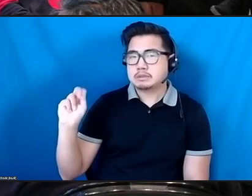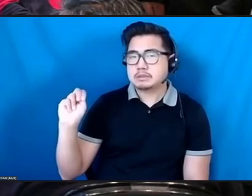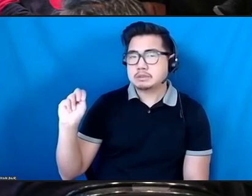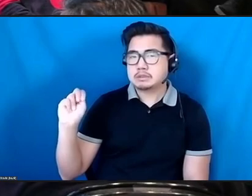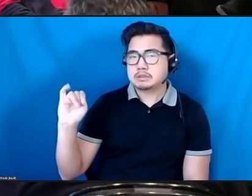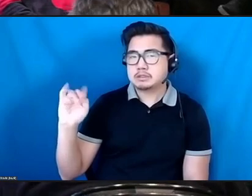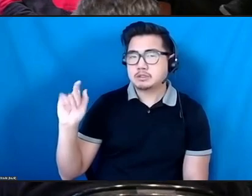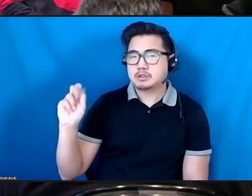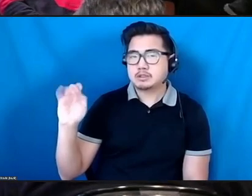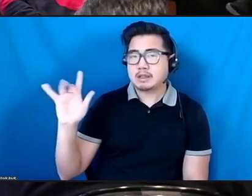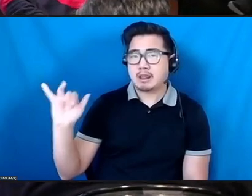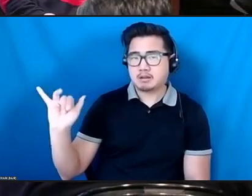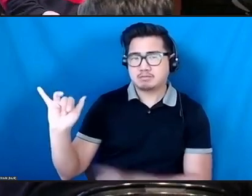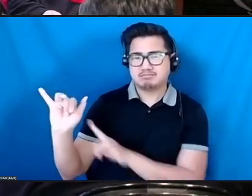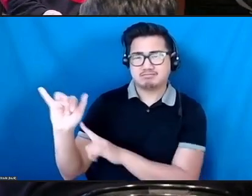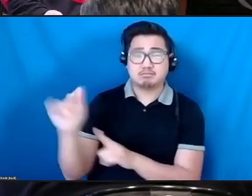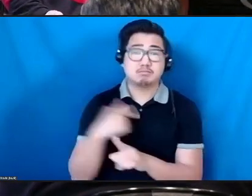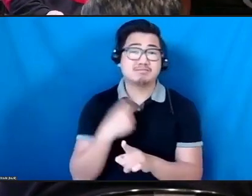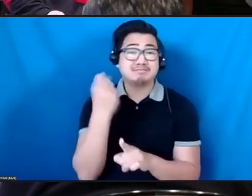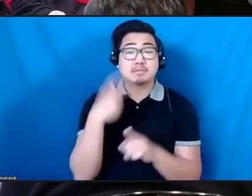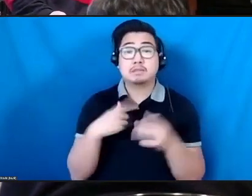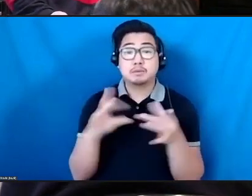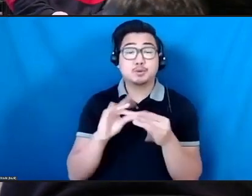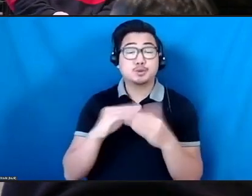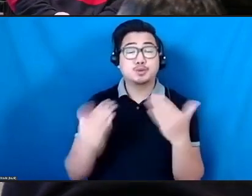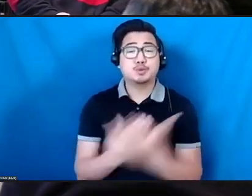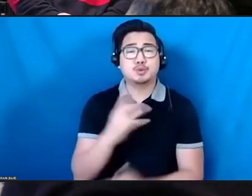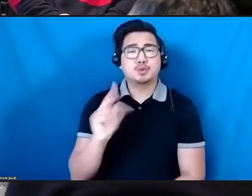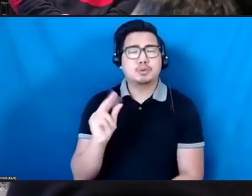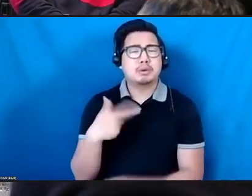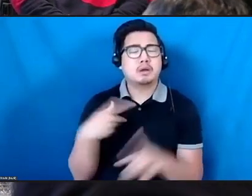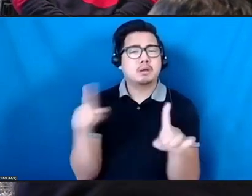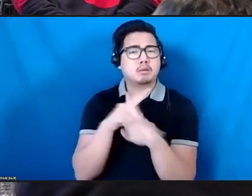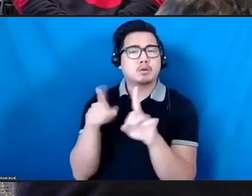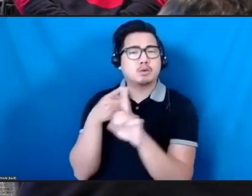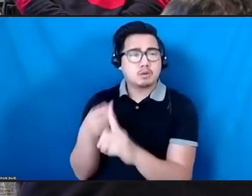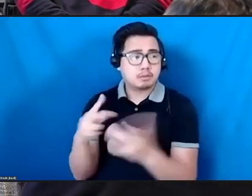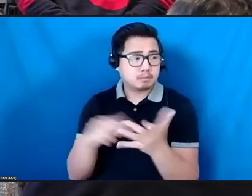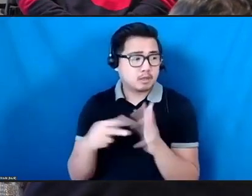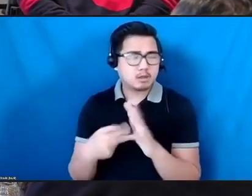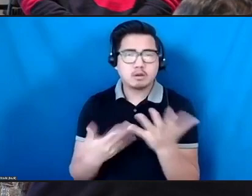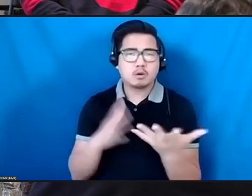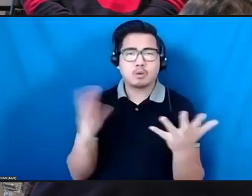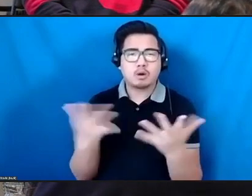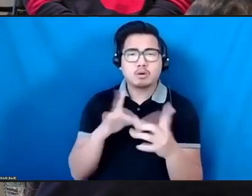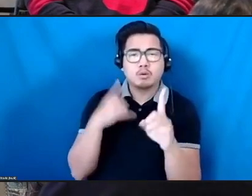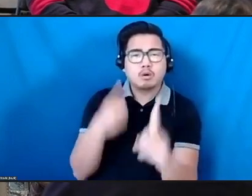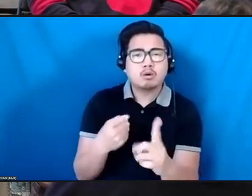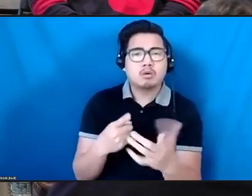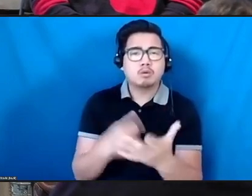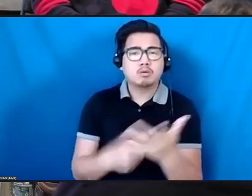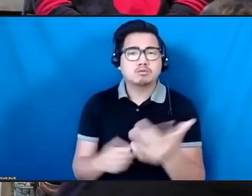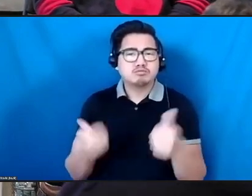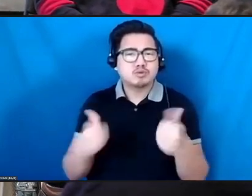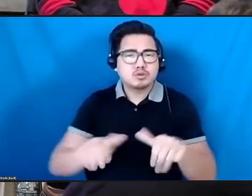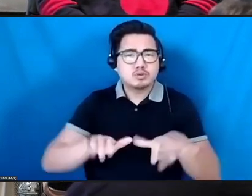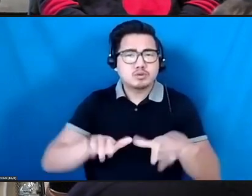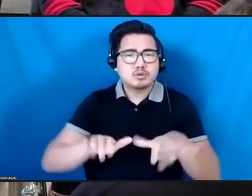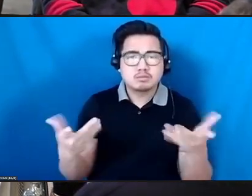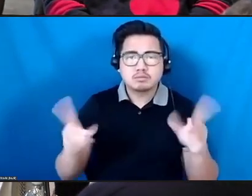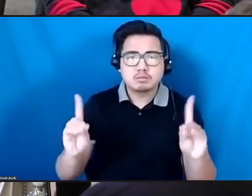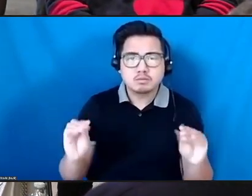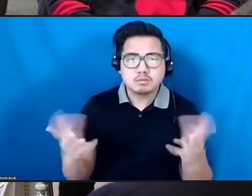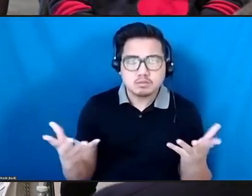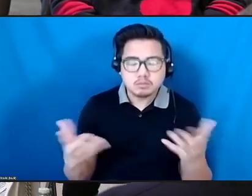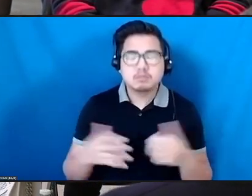we all were asking the questions of what are we really meaning to do? Is it effective? And in particular, I think